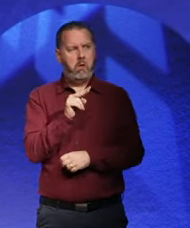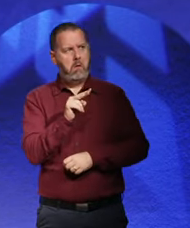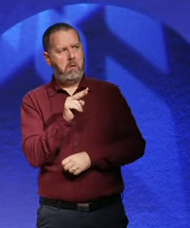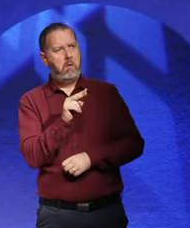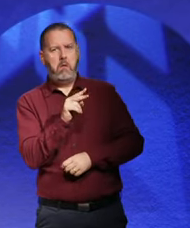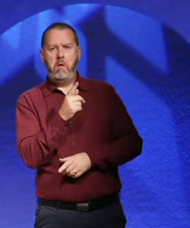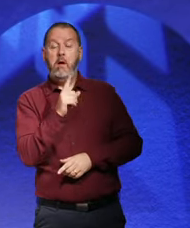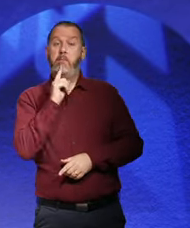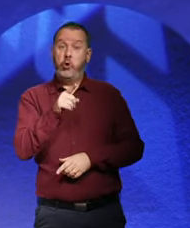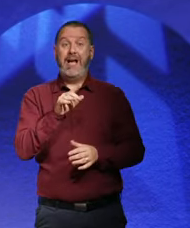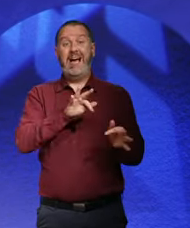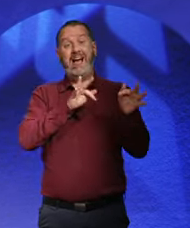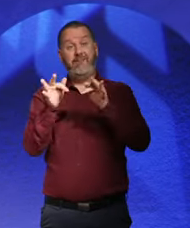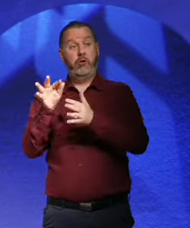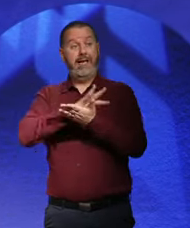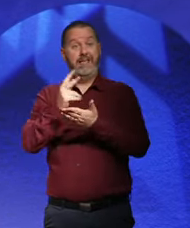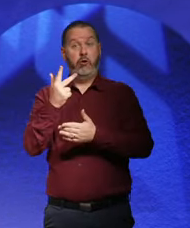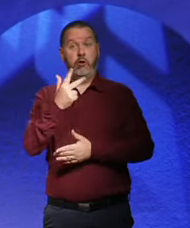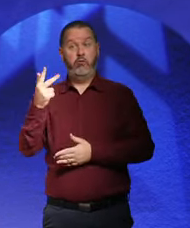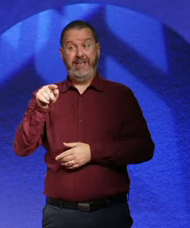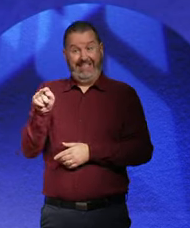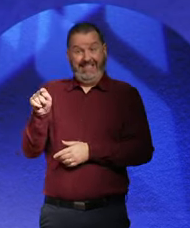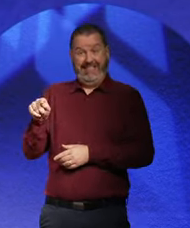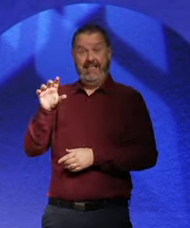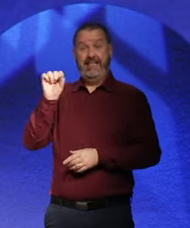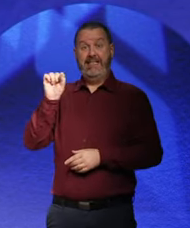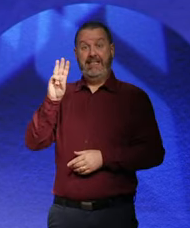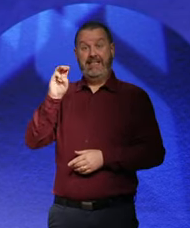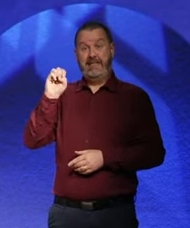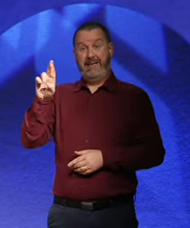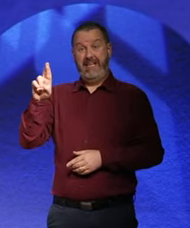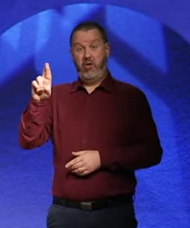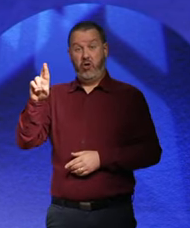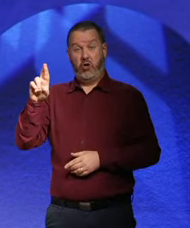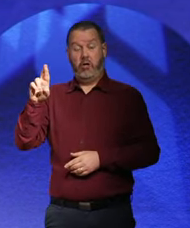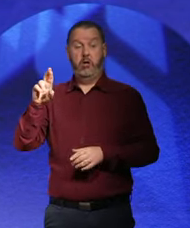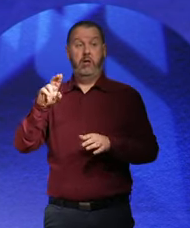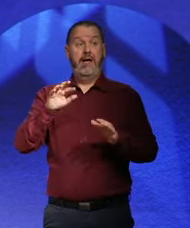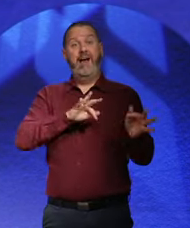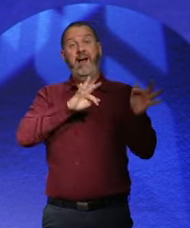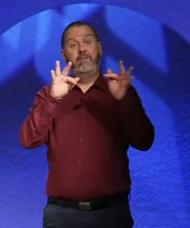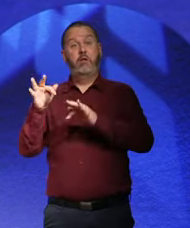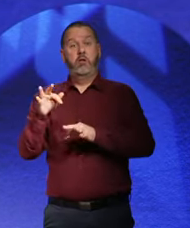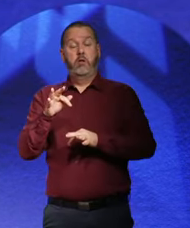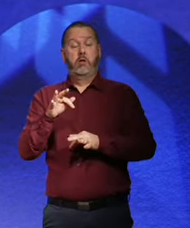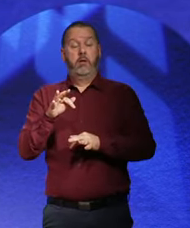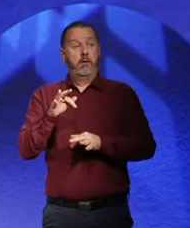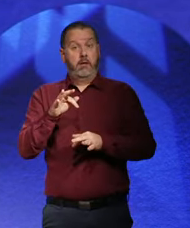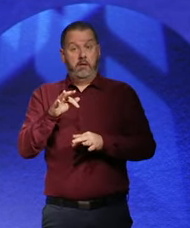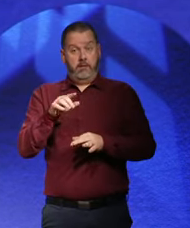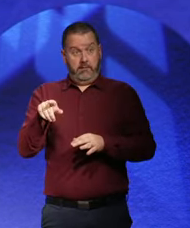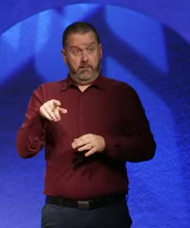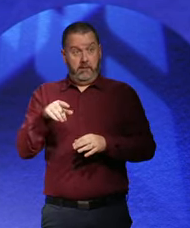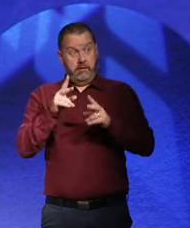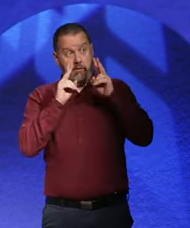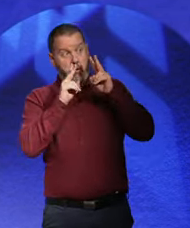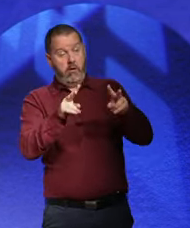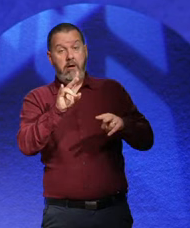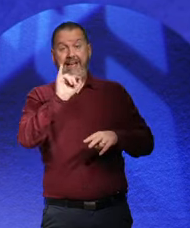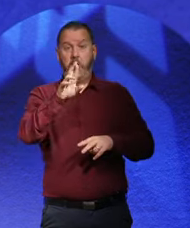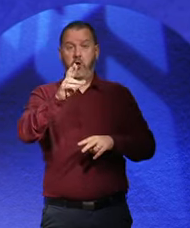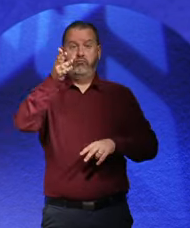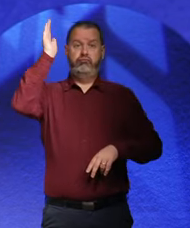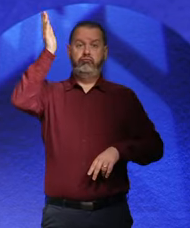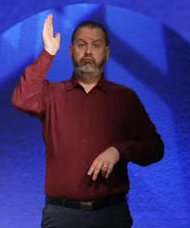1933, Speer recounted a time when he went to see Hitler speaking and he said he was in the wings.